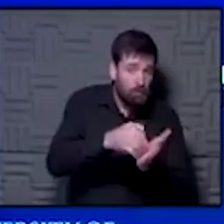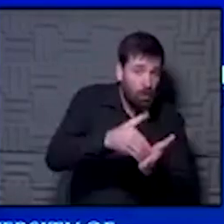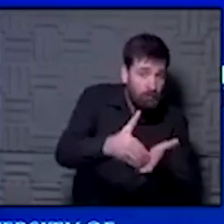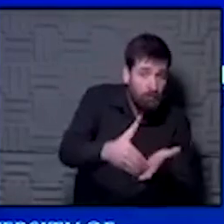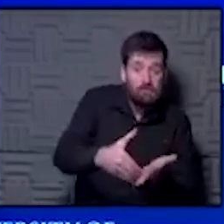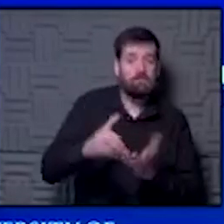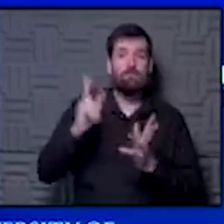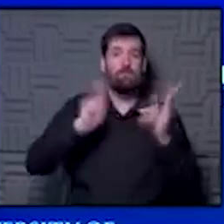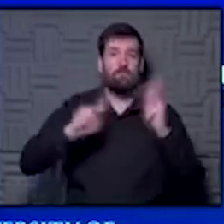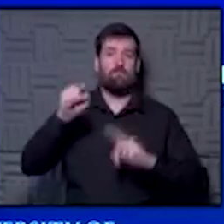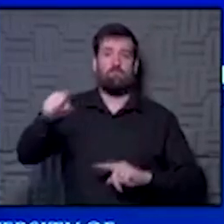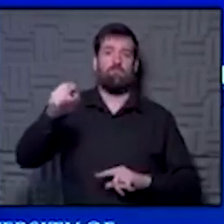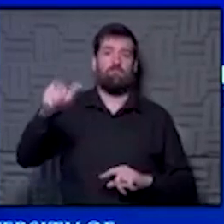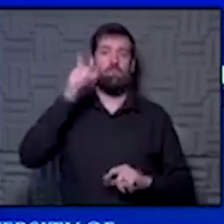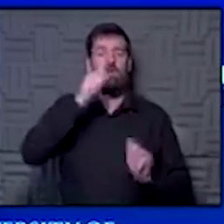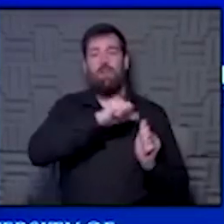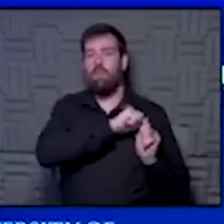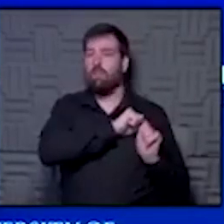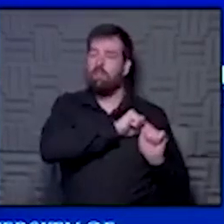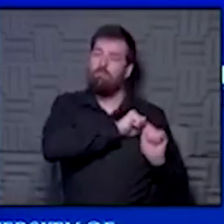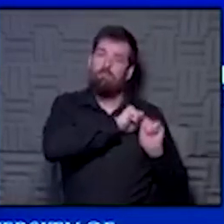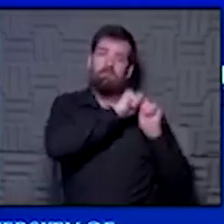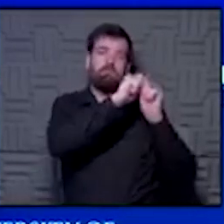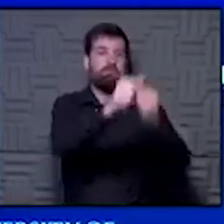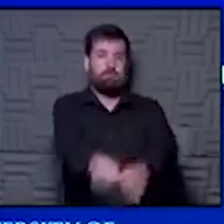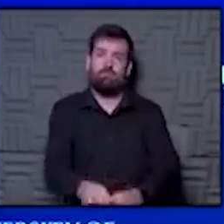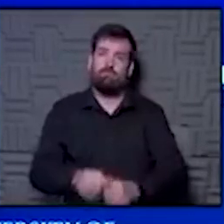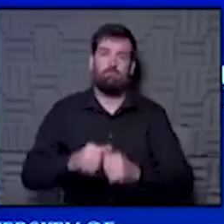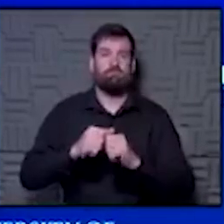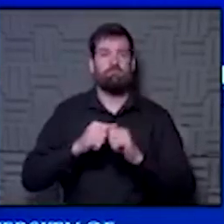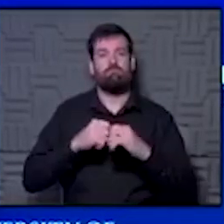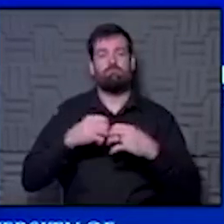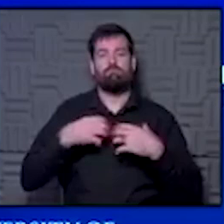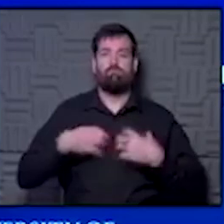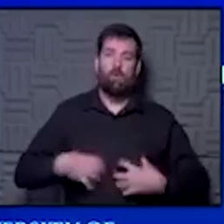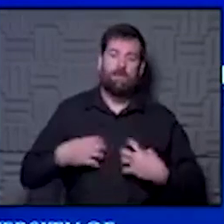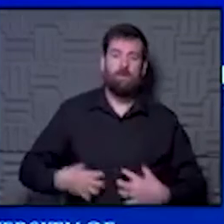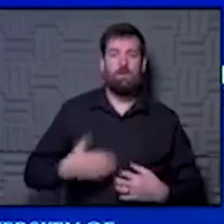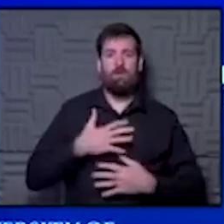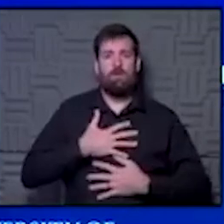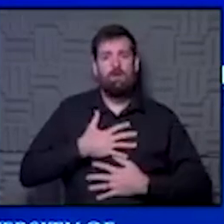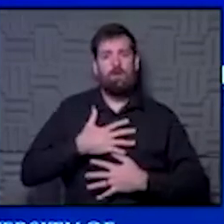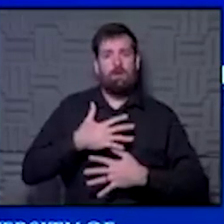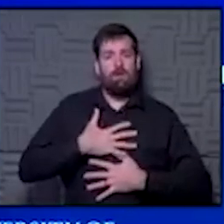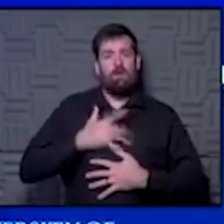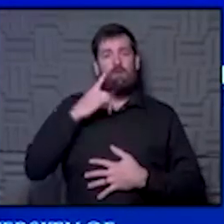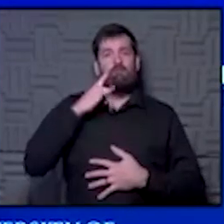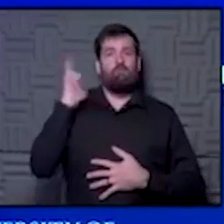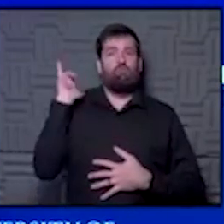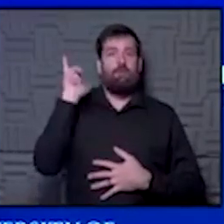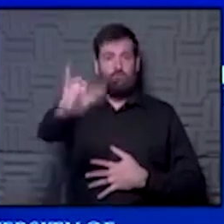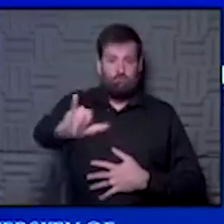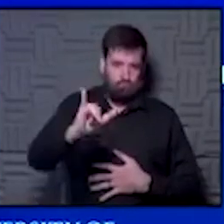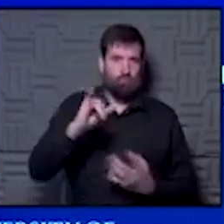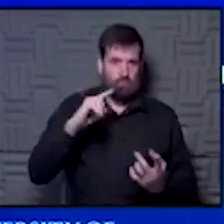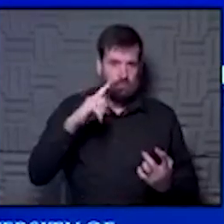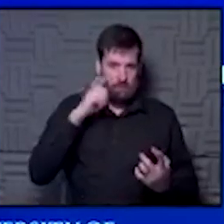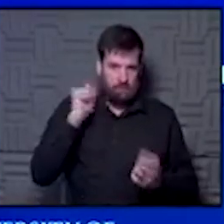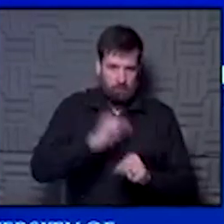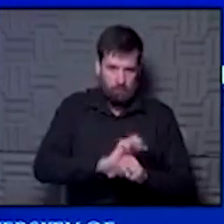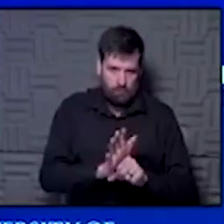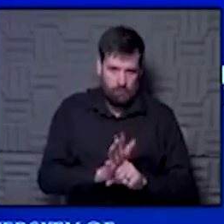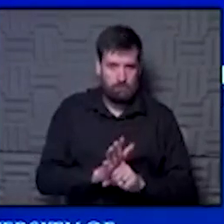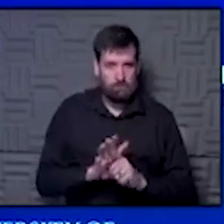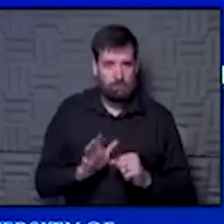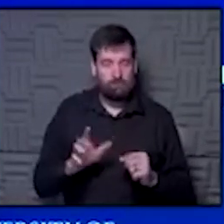there are people who are going to have long-term pulmonary problems and shortness of breath health because they did have COVID-19 or